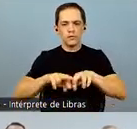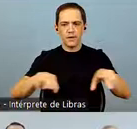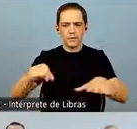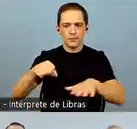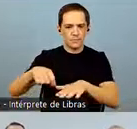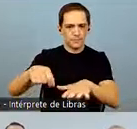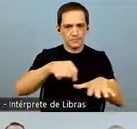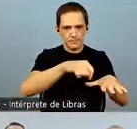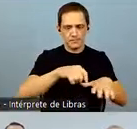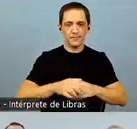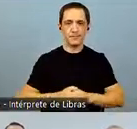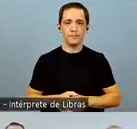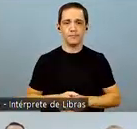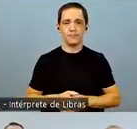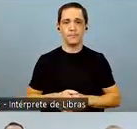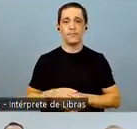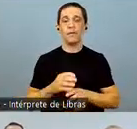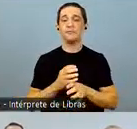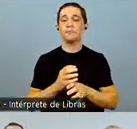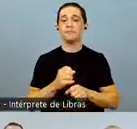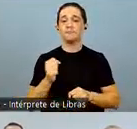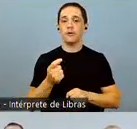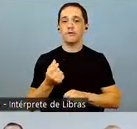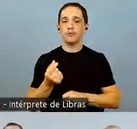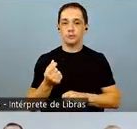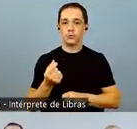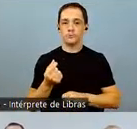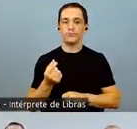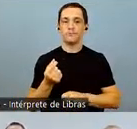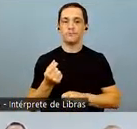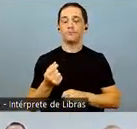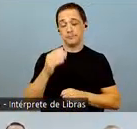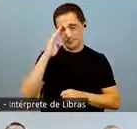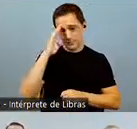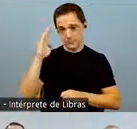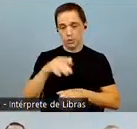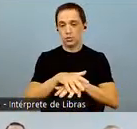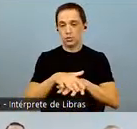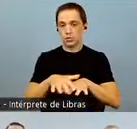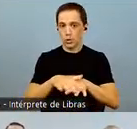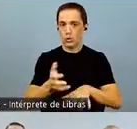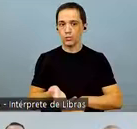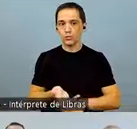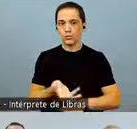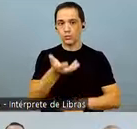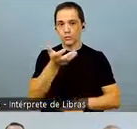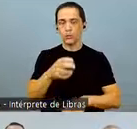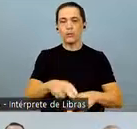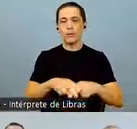unit prices for all crops. Additionally, all crops had greater volume sold